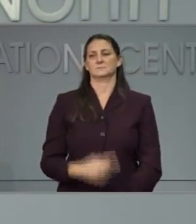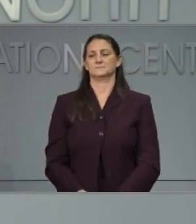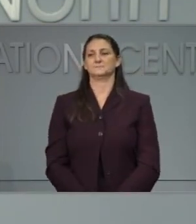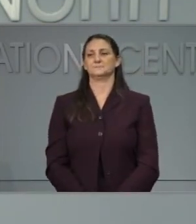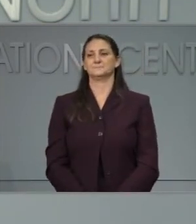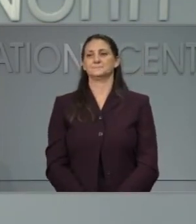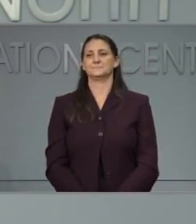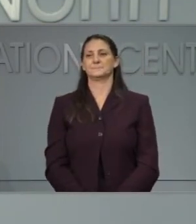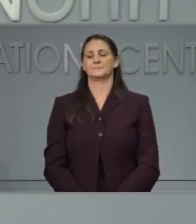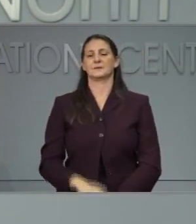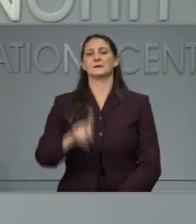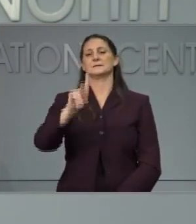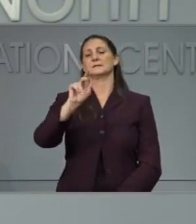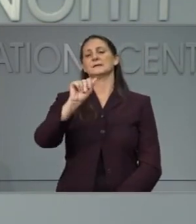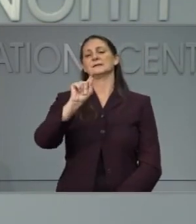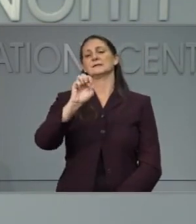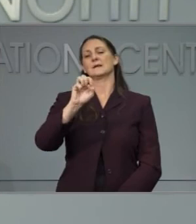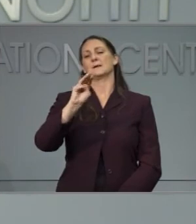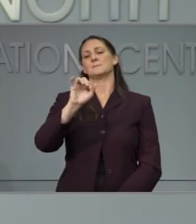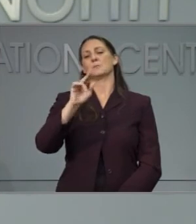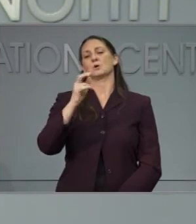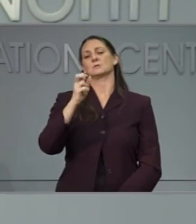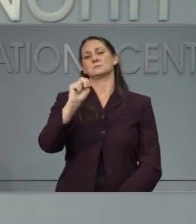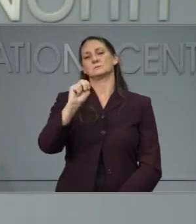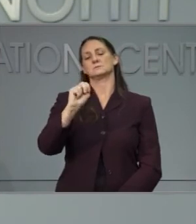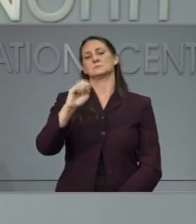Follow up Kate Martin, Carolina Public Press.